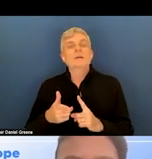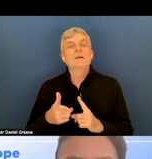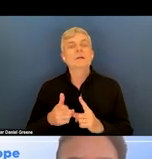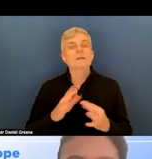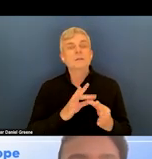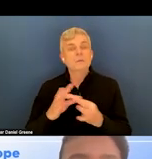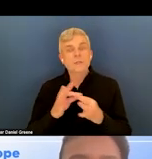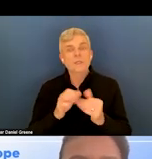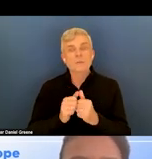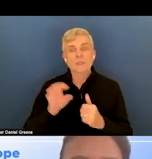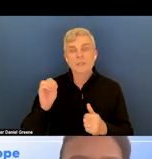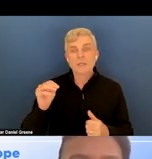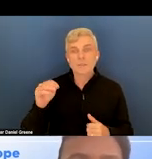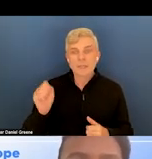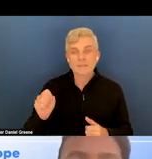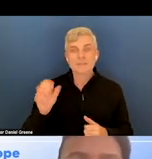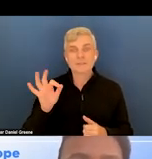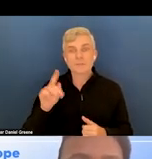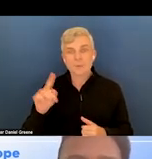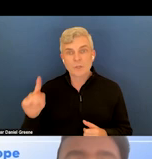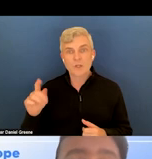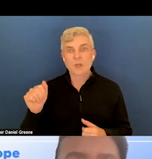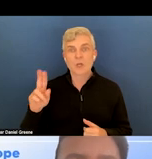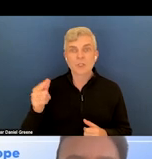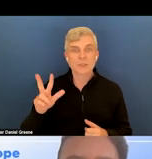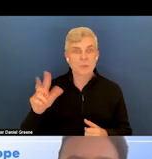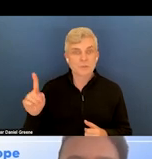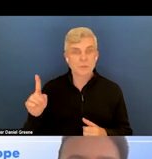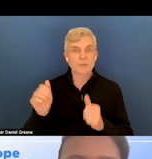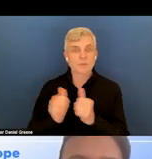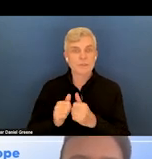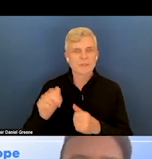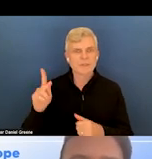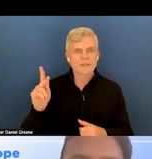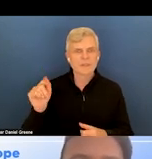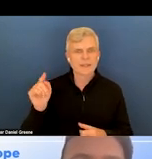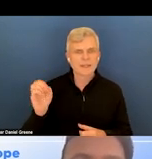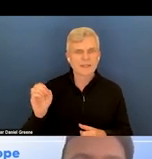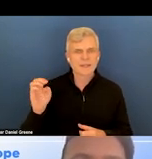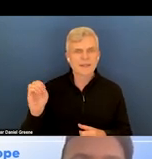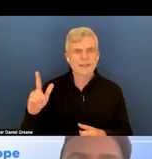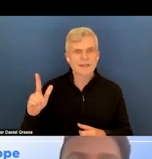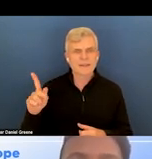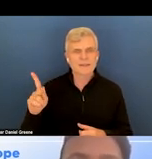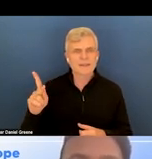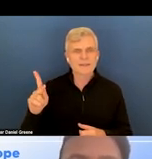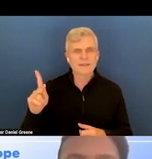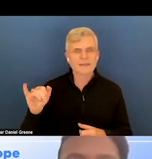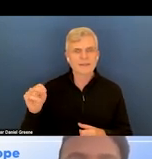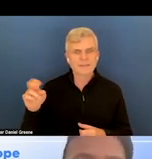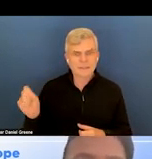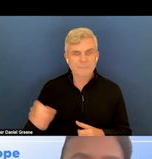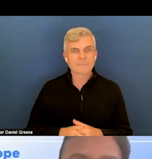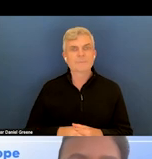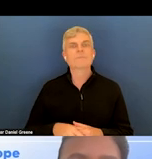on August 31st with Kate Elkins. It's a very important topic, and as Dr. McKeon noted, we really want to make sure